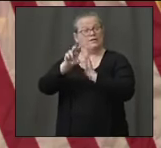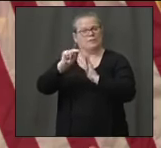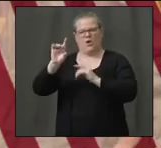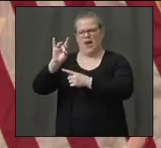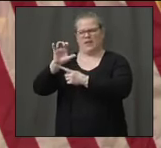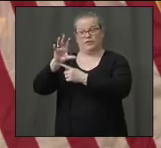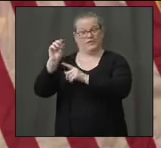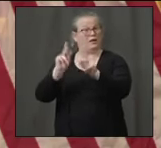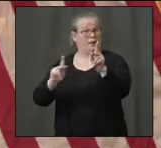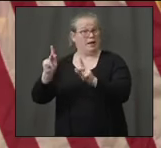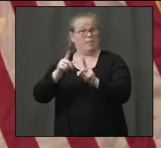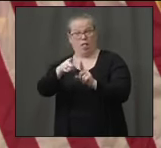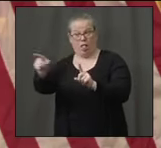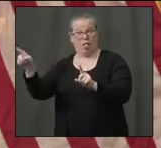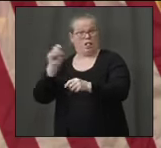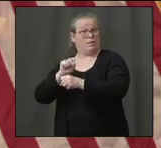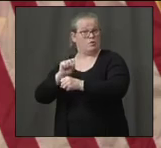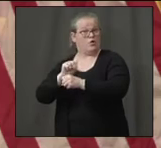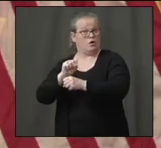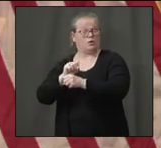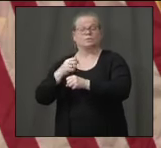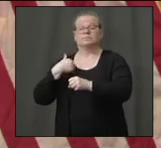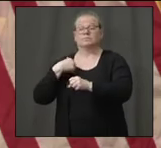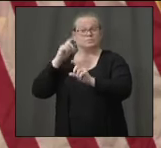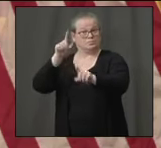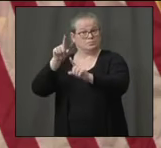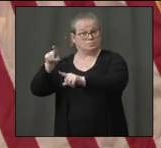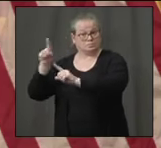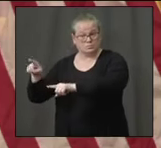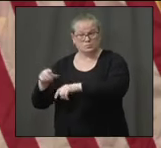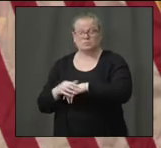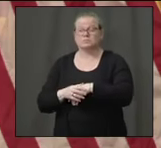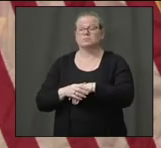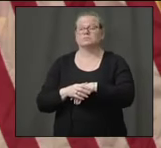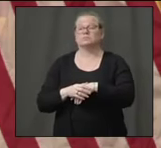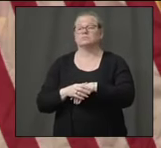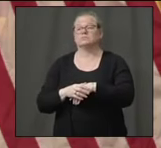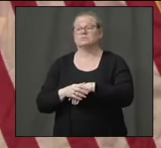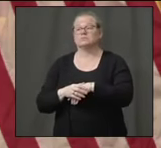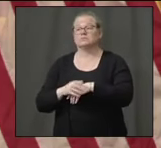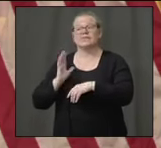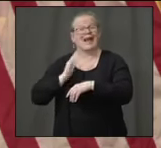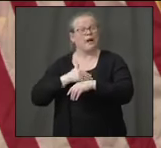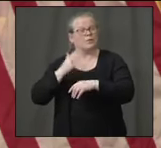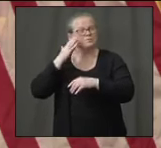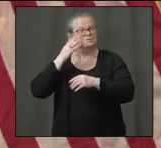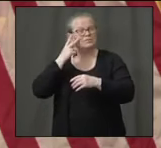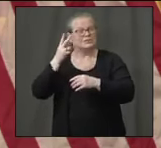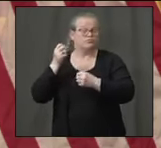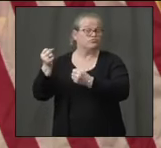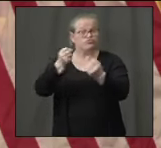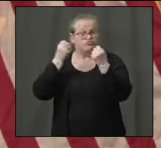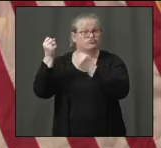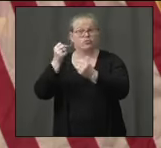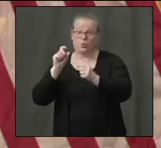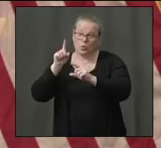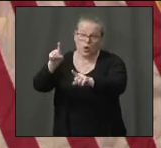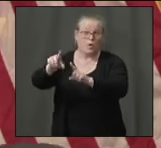will go to these sites. We pick these specimens up with our courier operation by the 180 cars